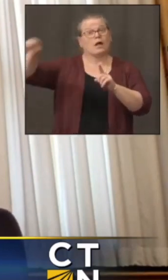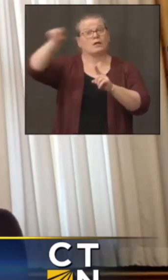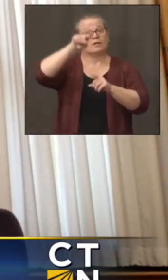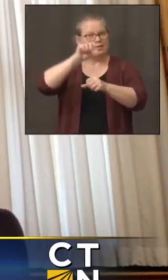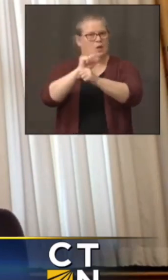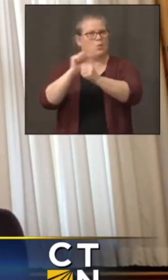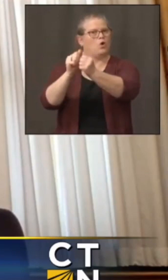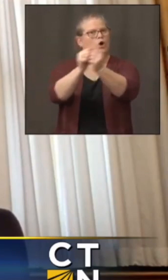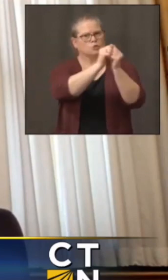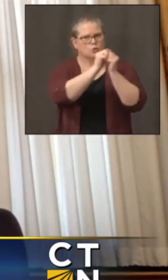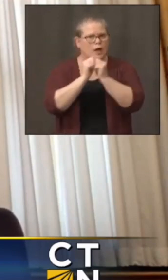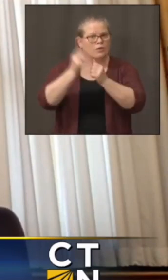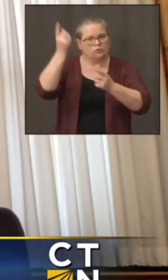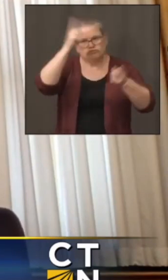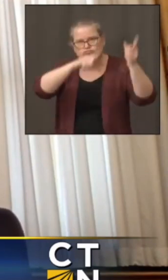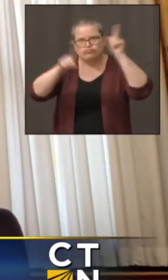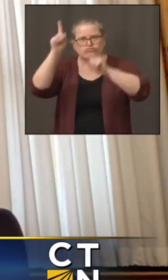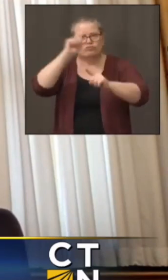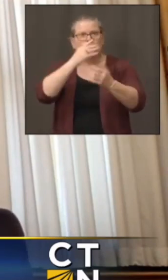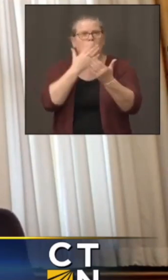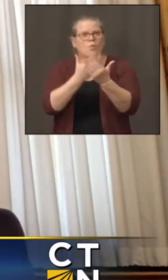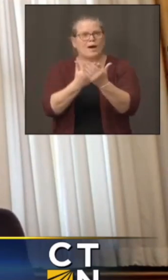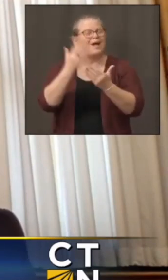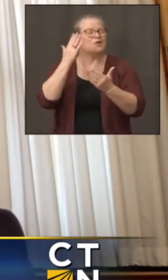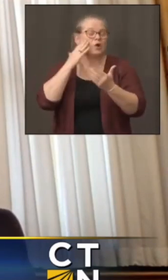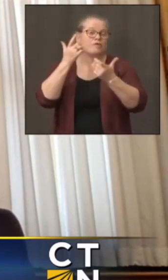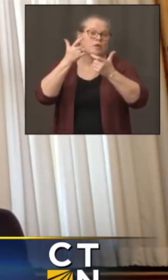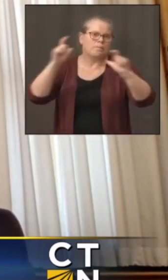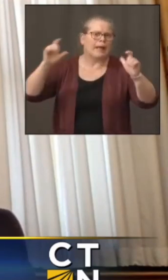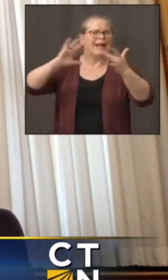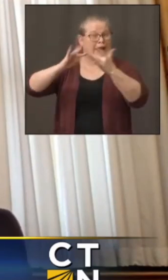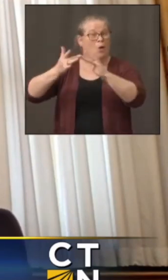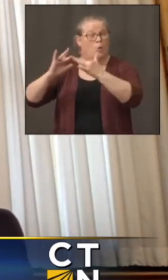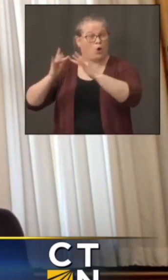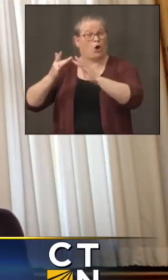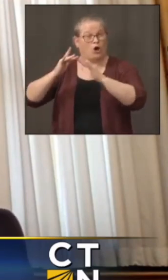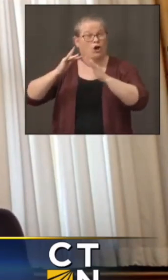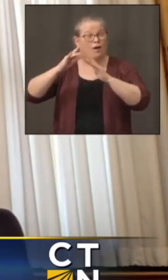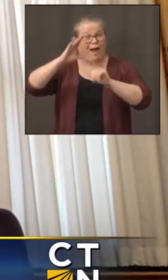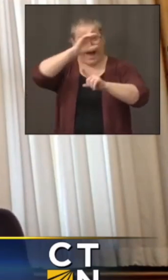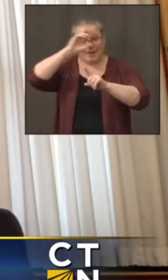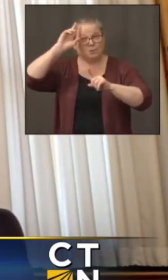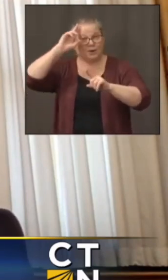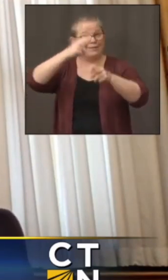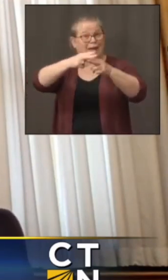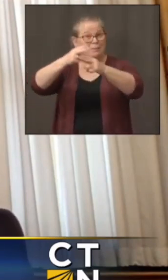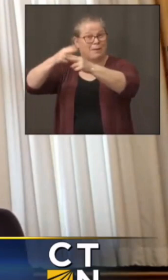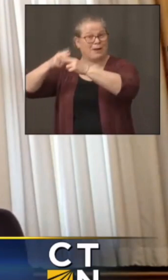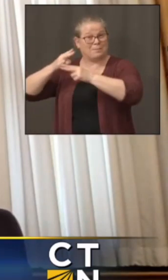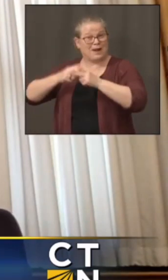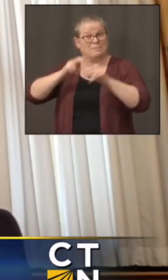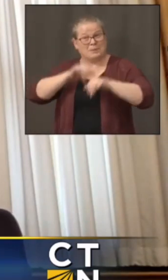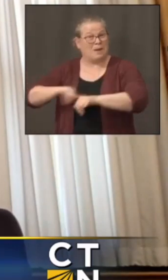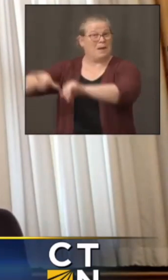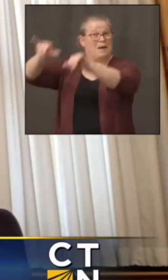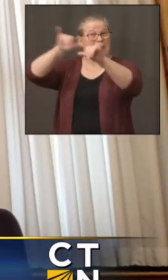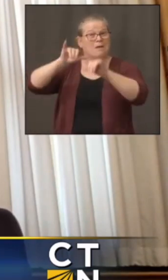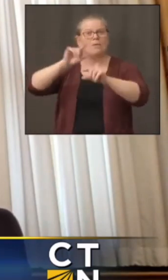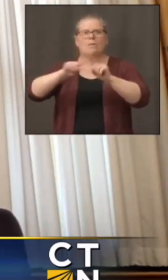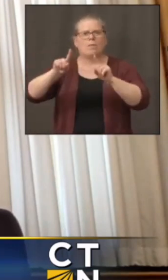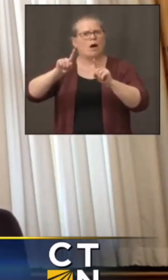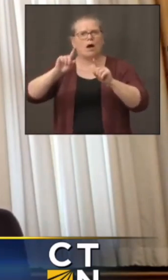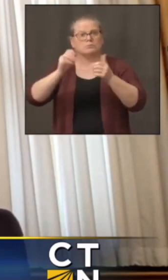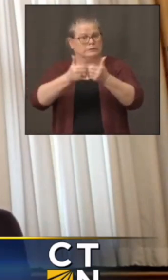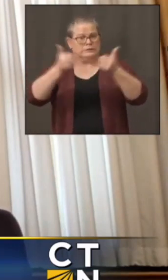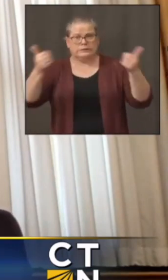networks. But even outside of their own networks, working with the other independent hospitals, they worked very well when we needed